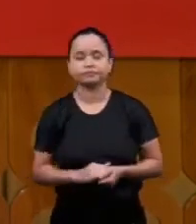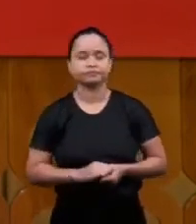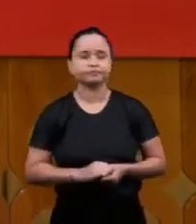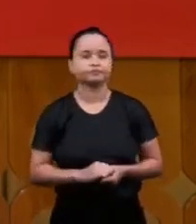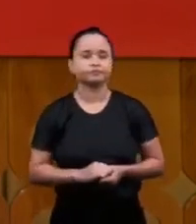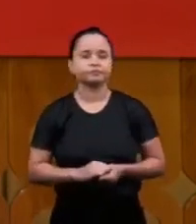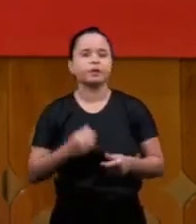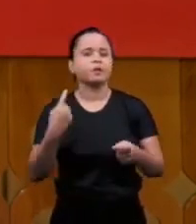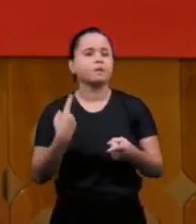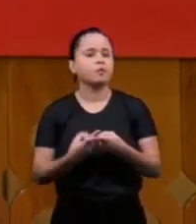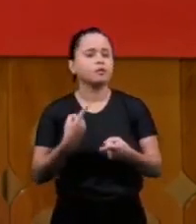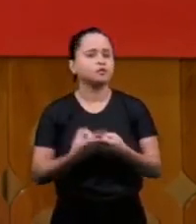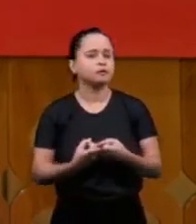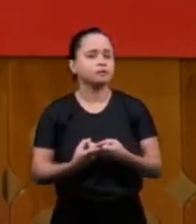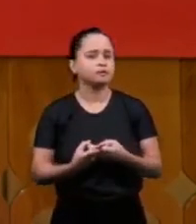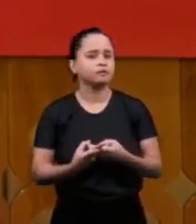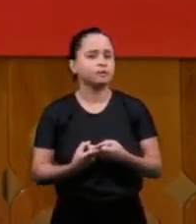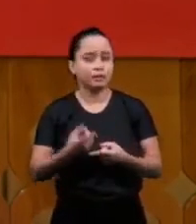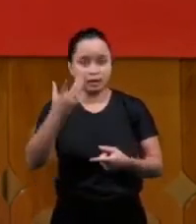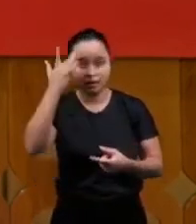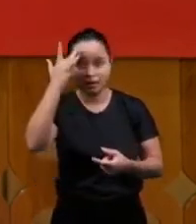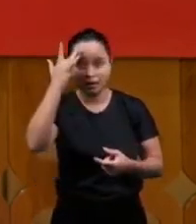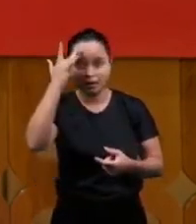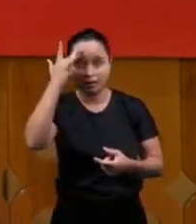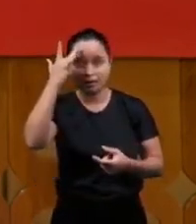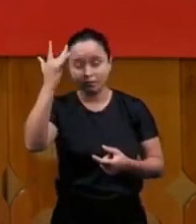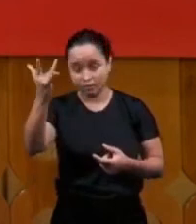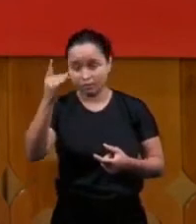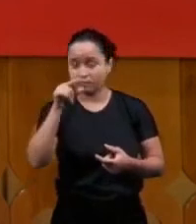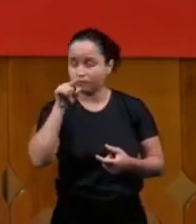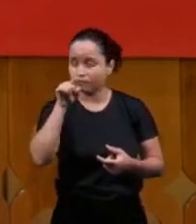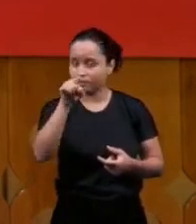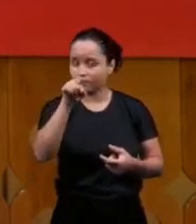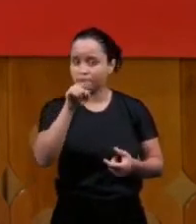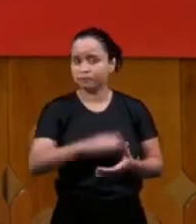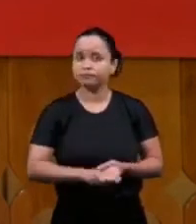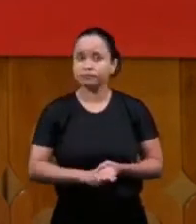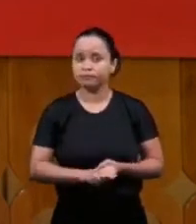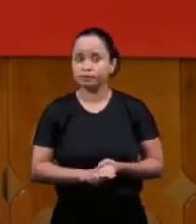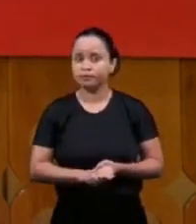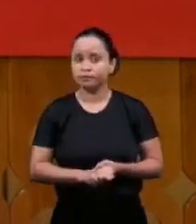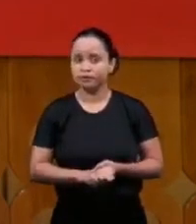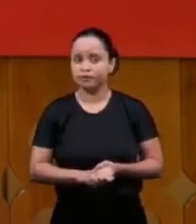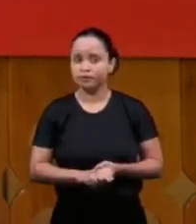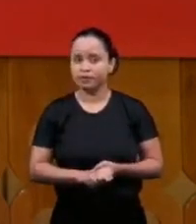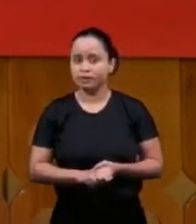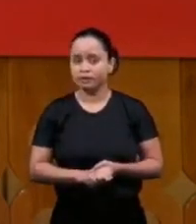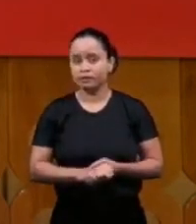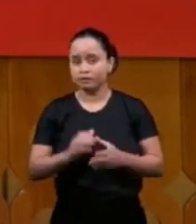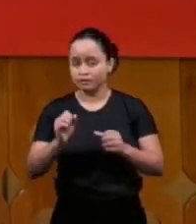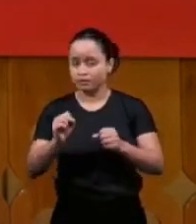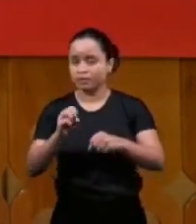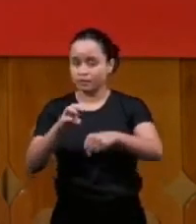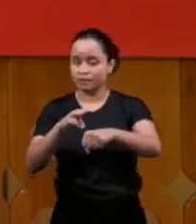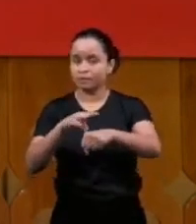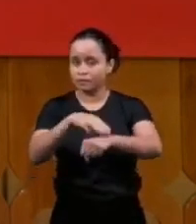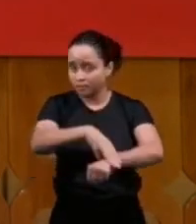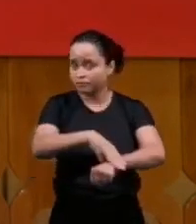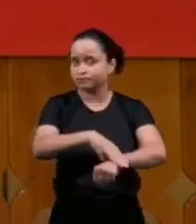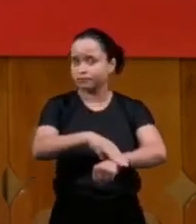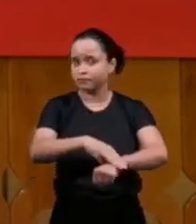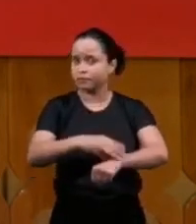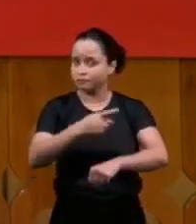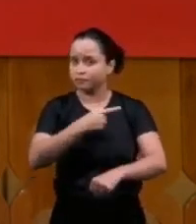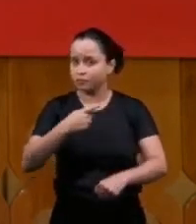because tomorrow you could have be have a ministry in this work you may have the